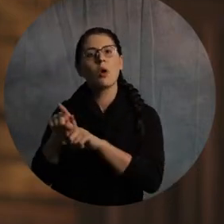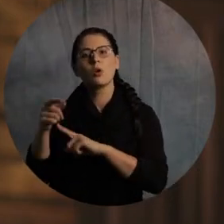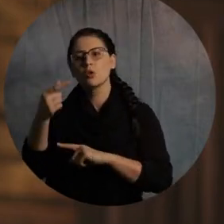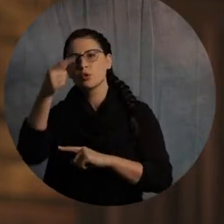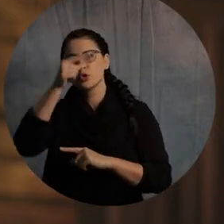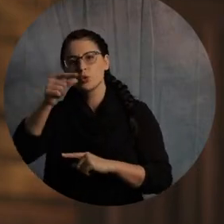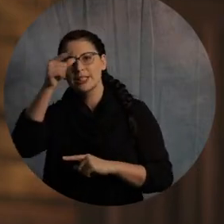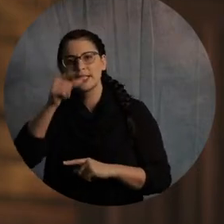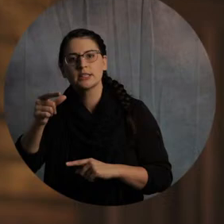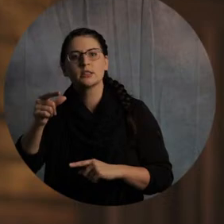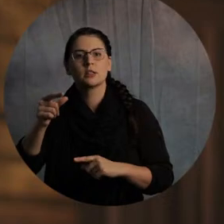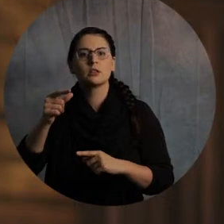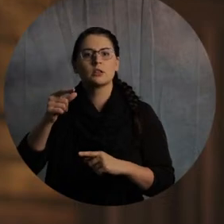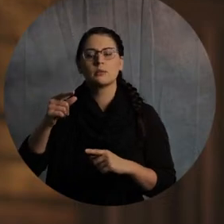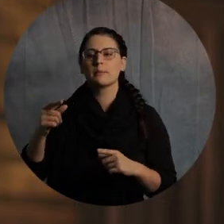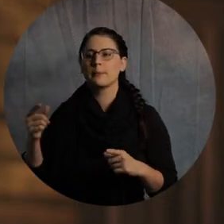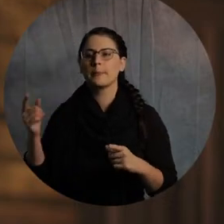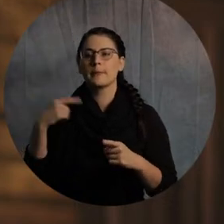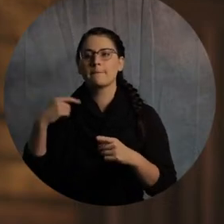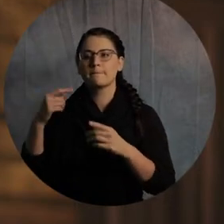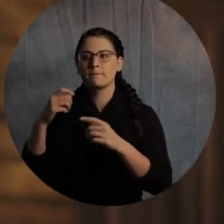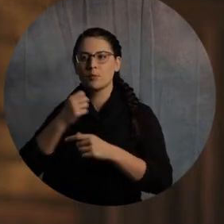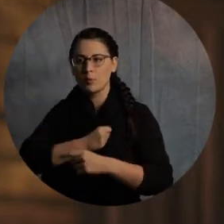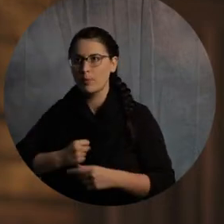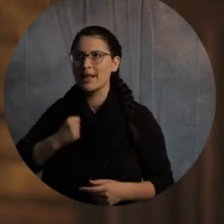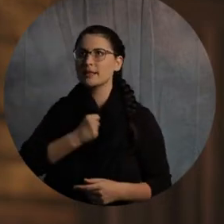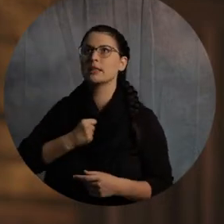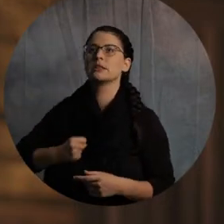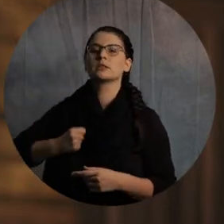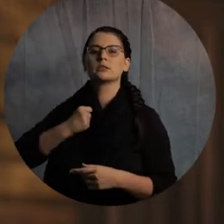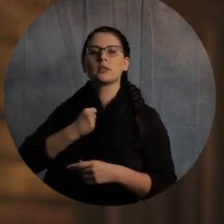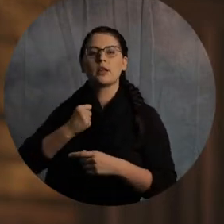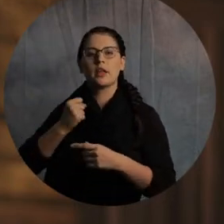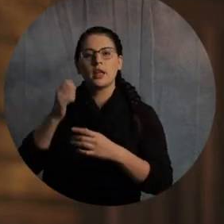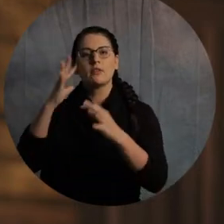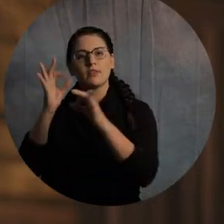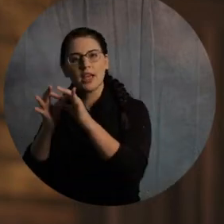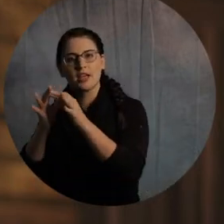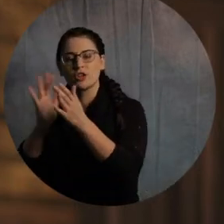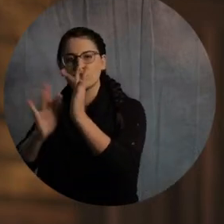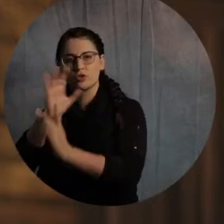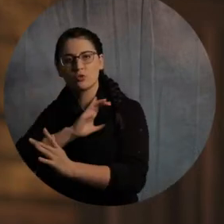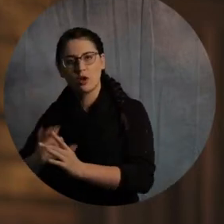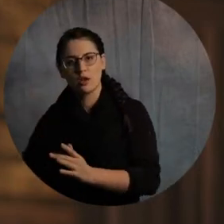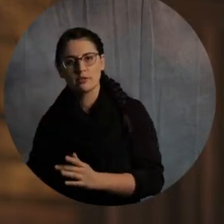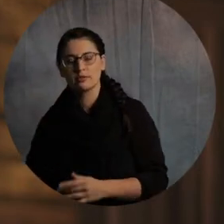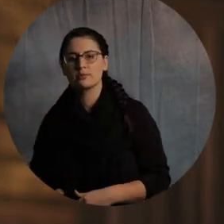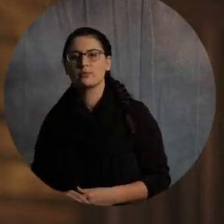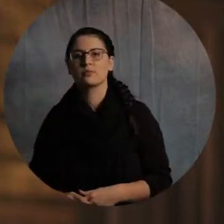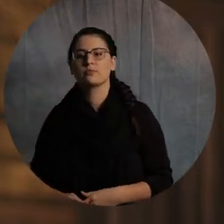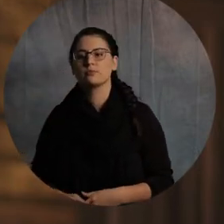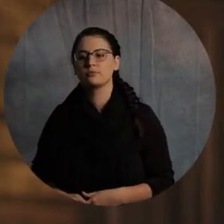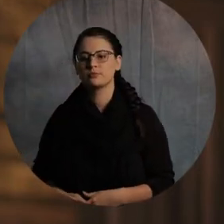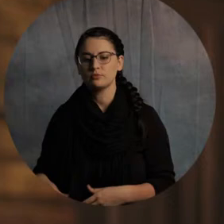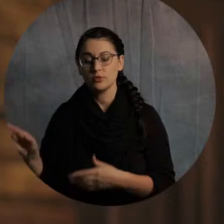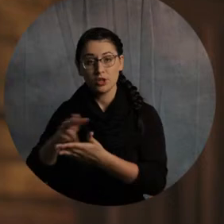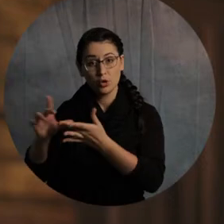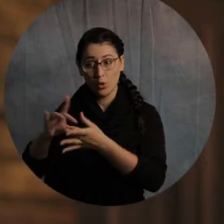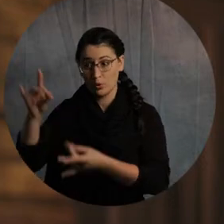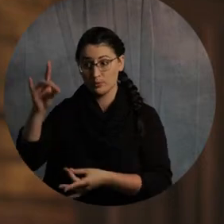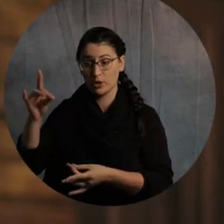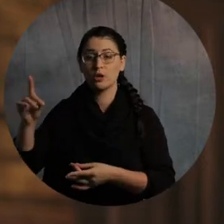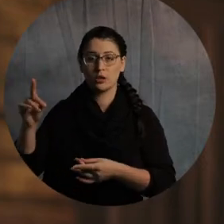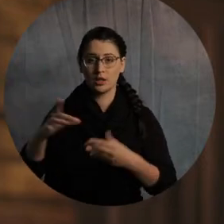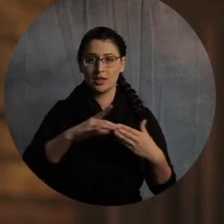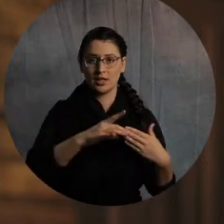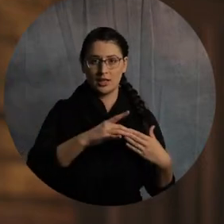and of faith in our Lord Jesus Christ. And now behold, I'm going to Jerusalem, constrained by the Spirit, not knowing what